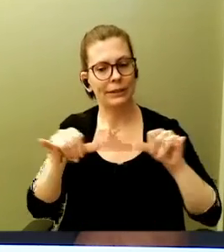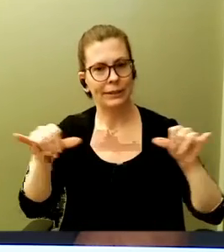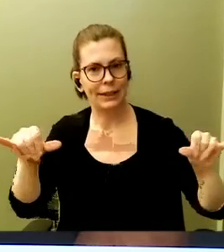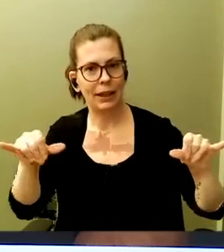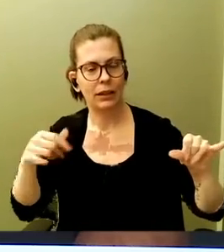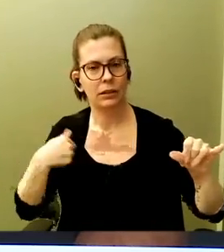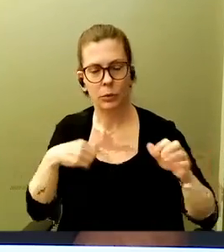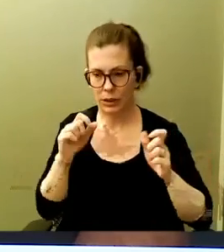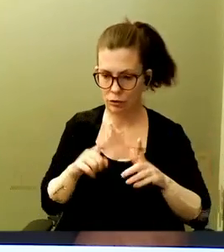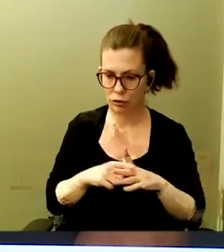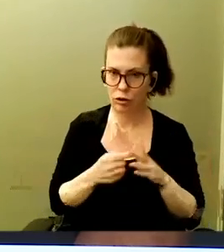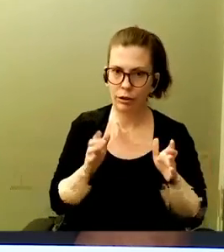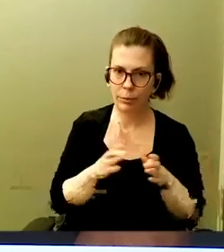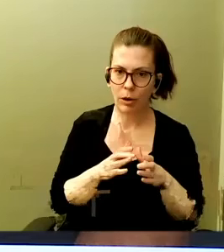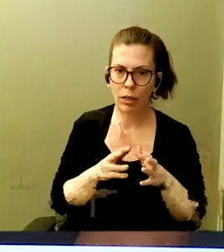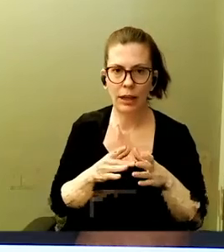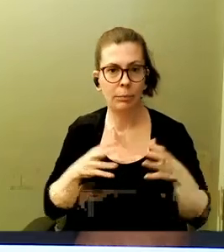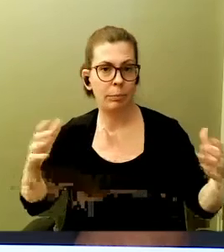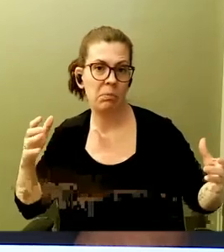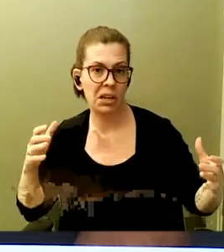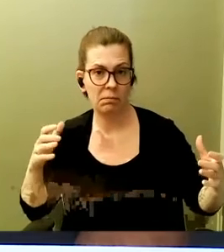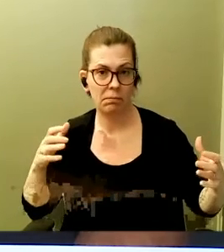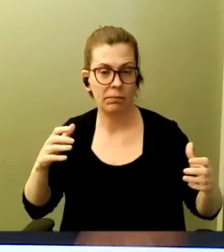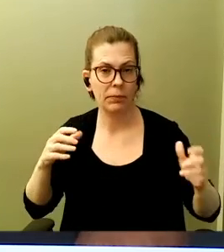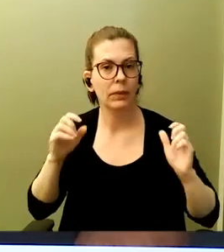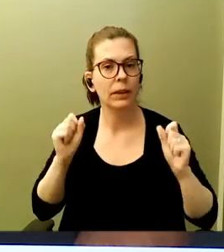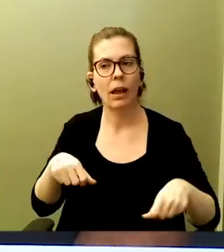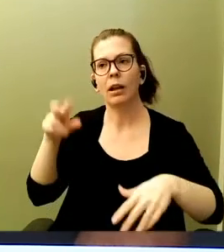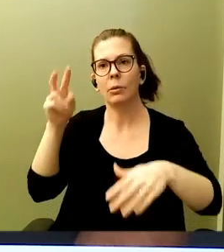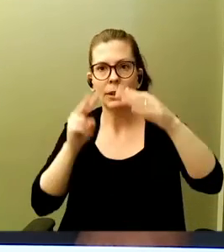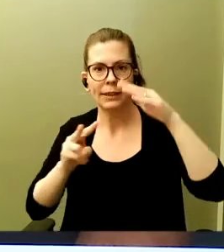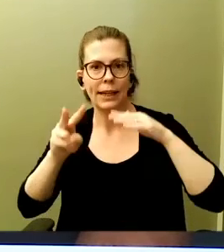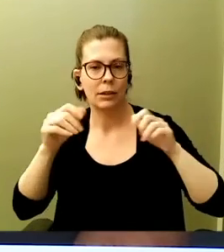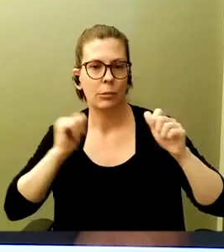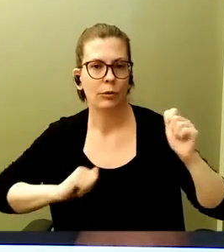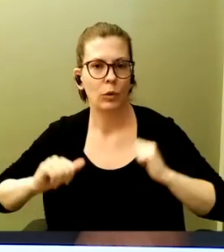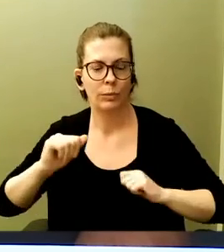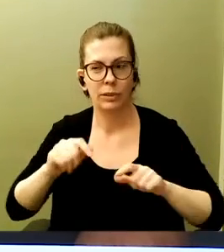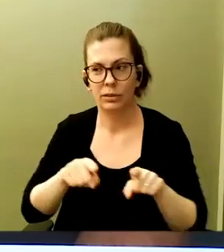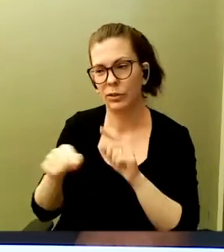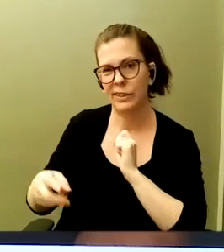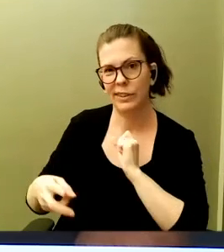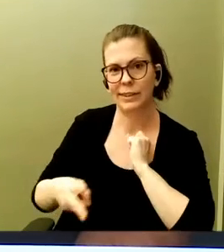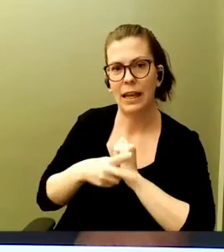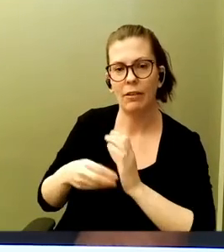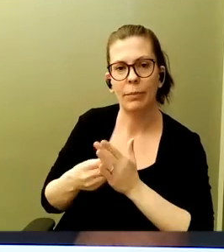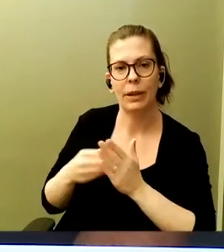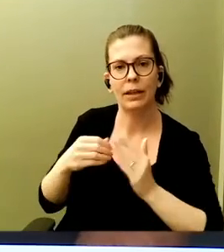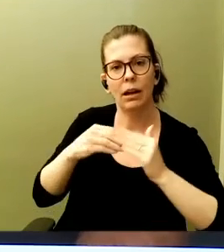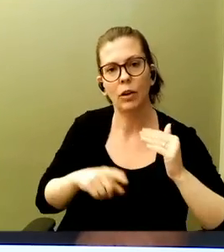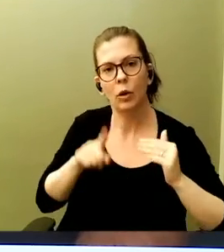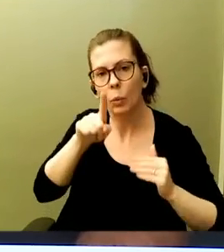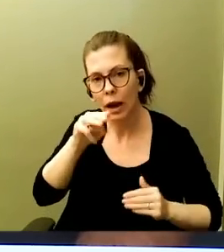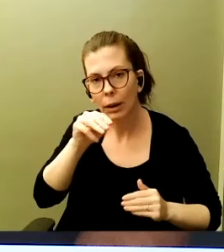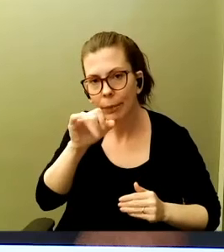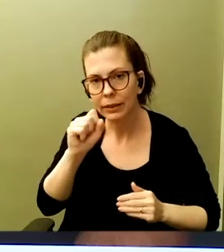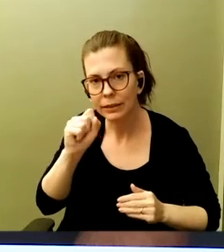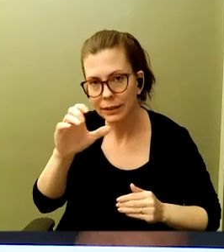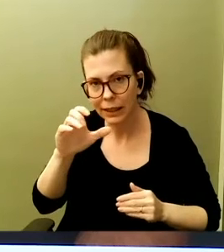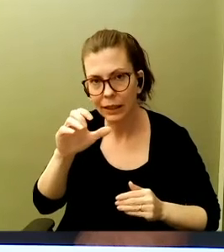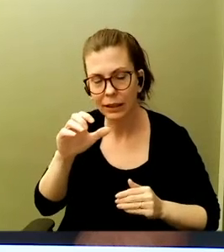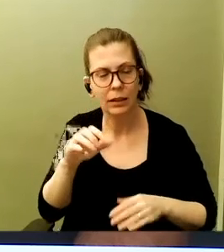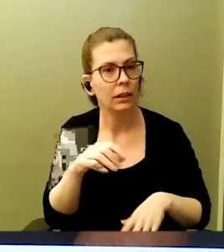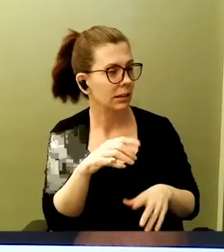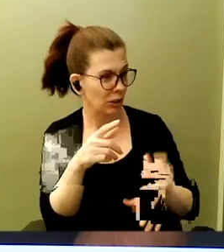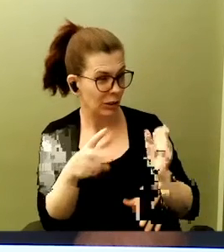and grow big. And with predictable performance and saving money under the one millisecond threshold. That's amazing. So you can save money for the people